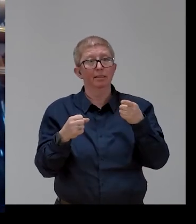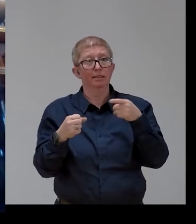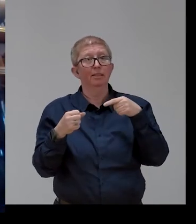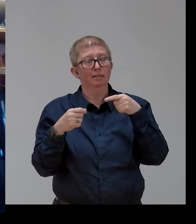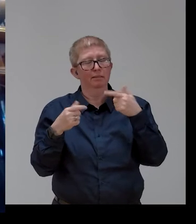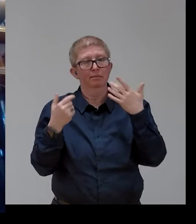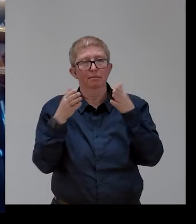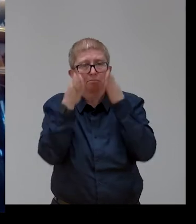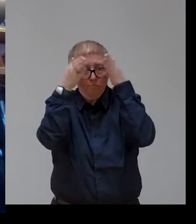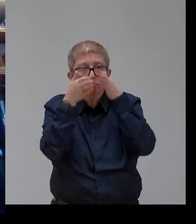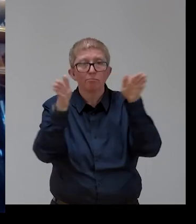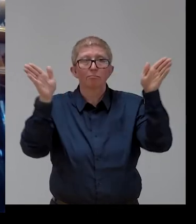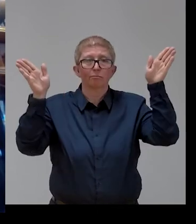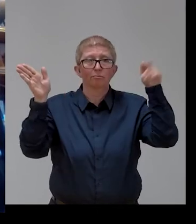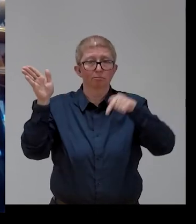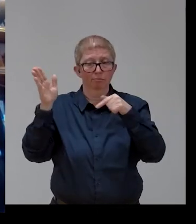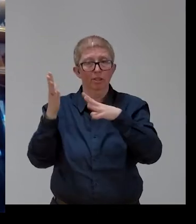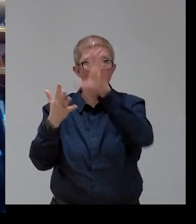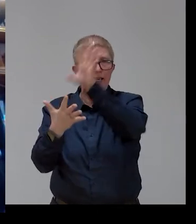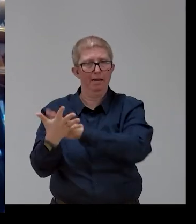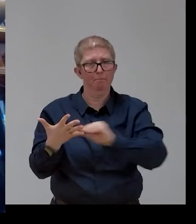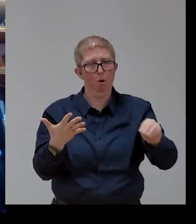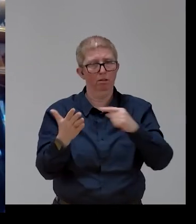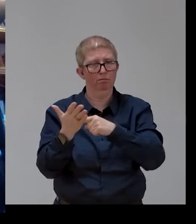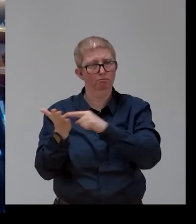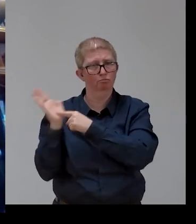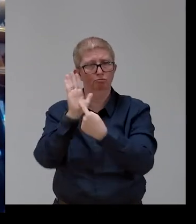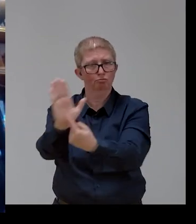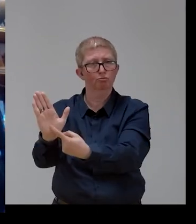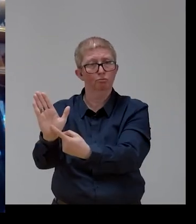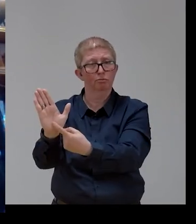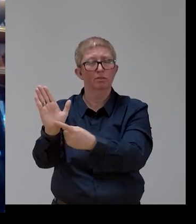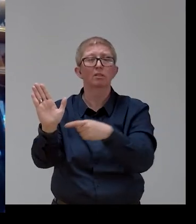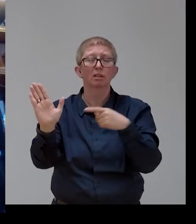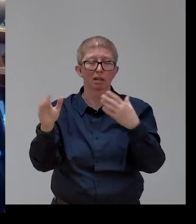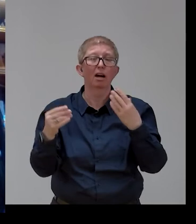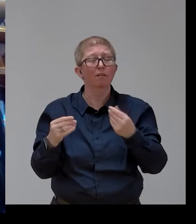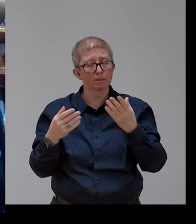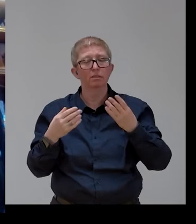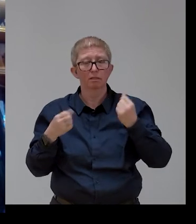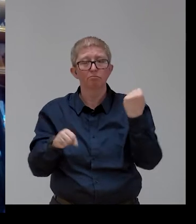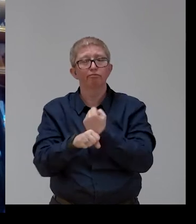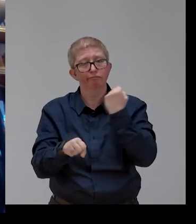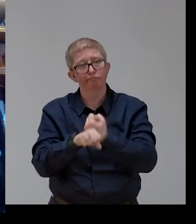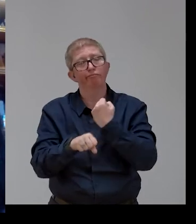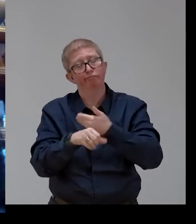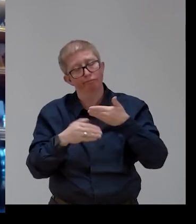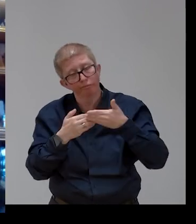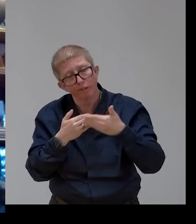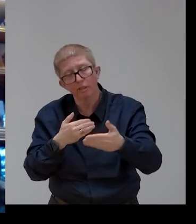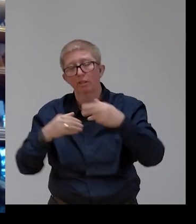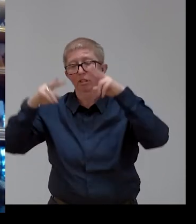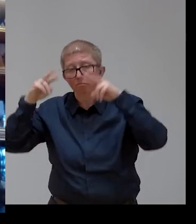And still there is much work to be done to align reality